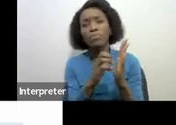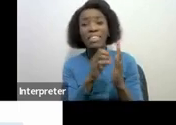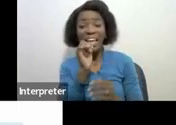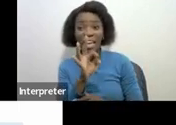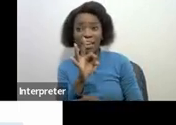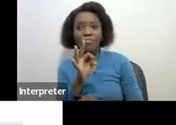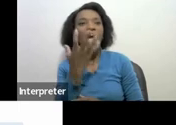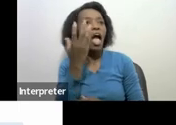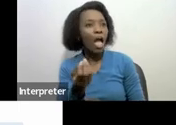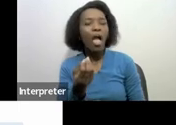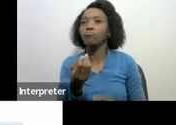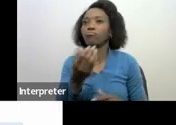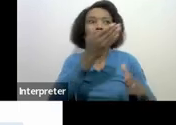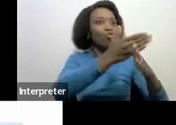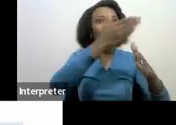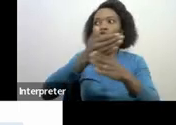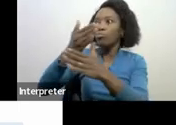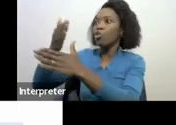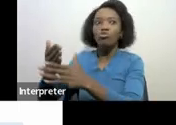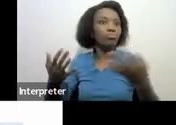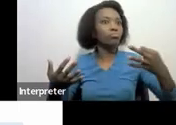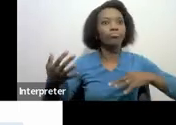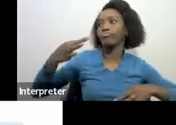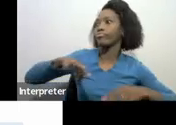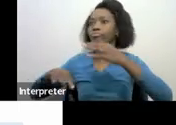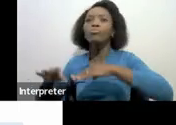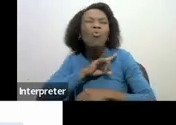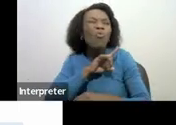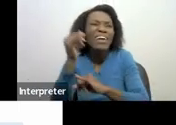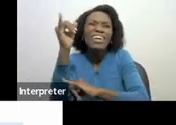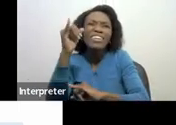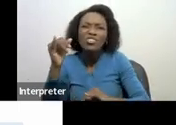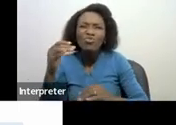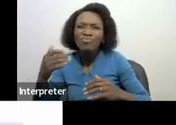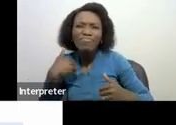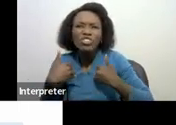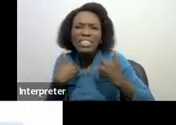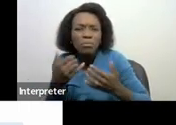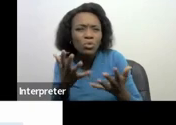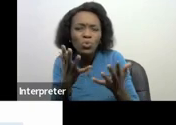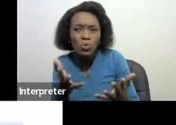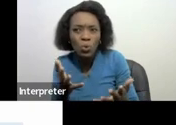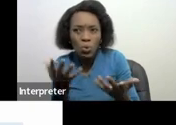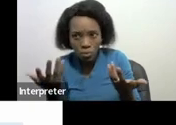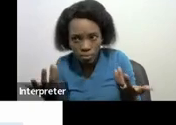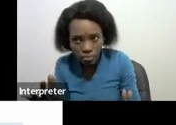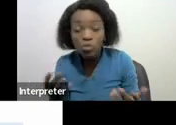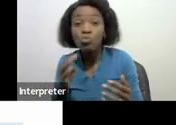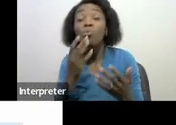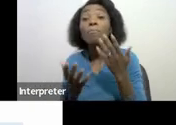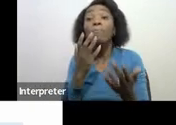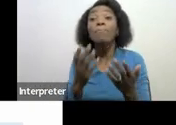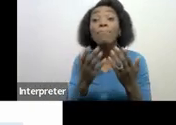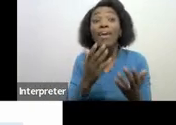multiple jobs because you are into the entertainment field you need to notify maybe agent A is your main